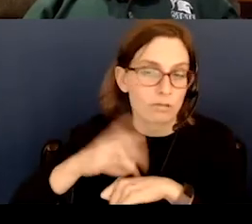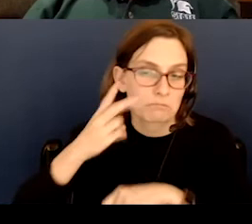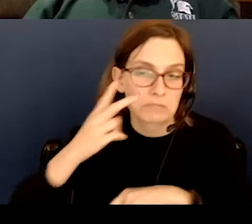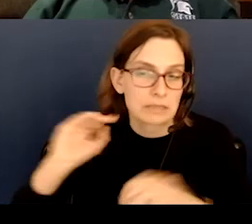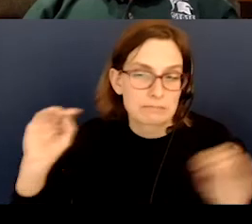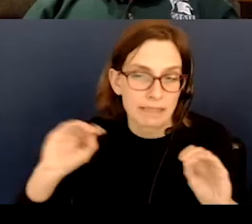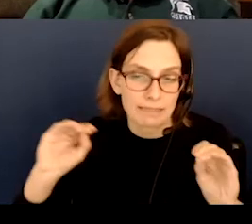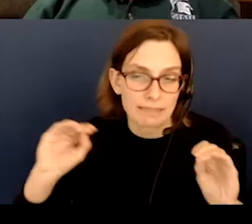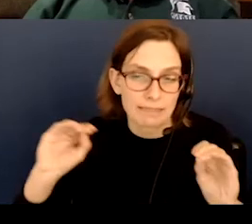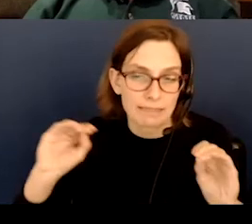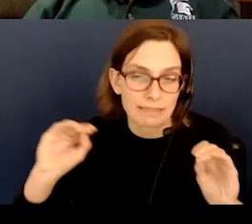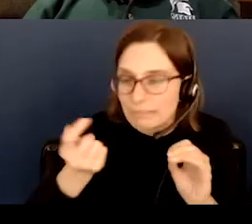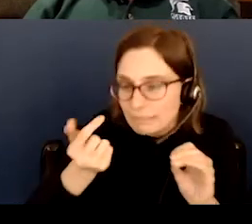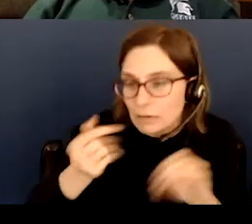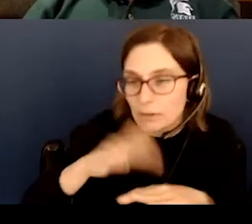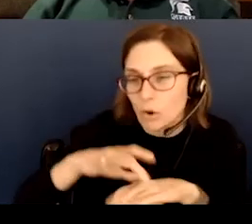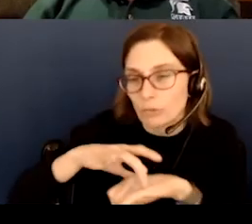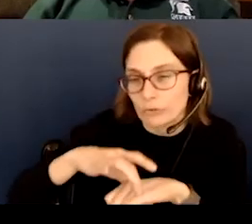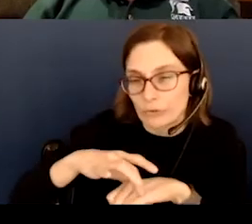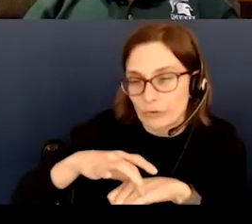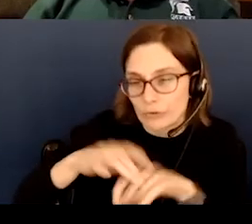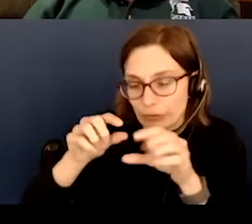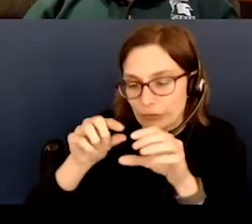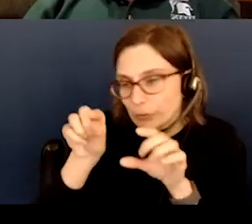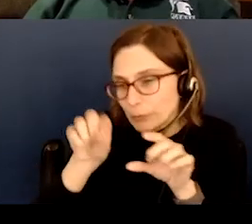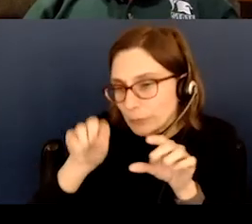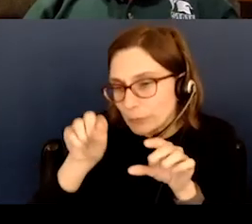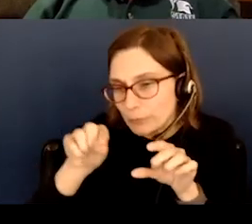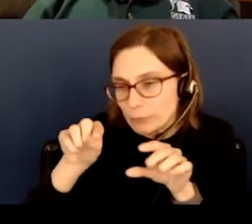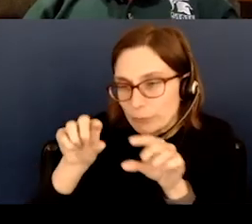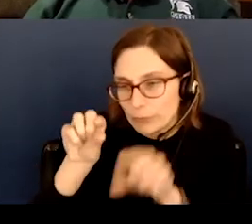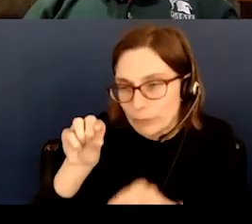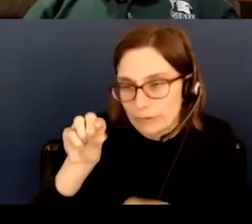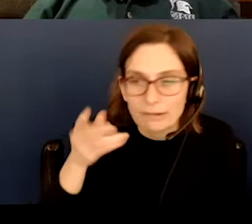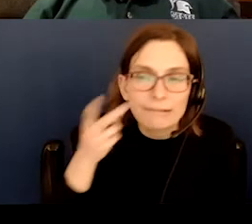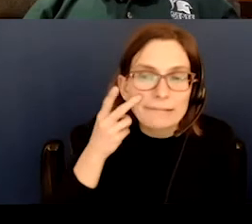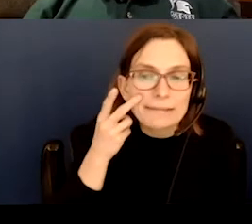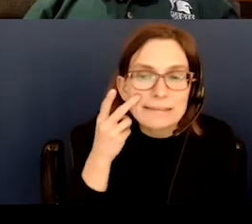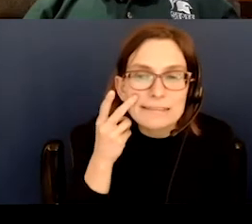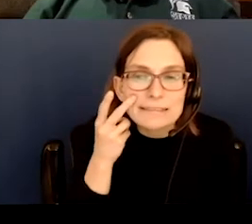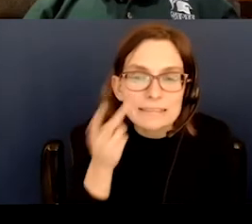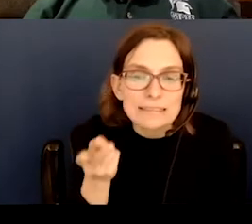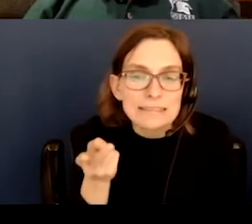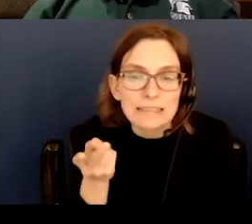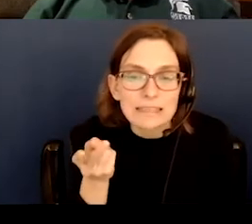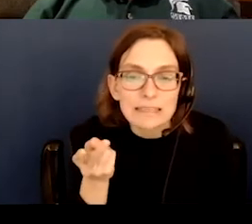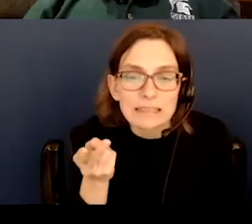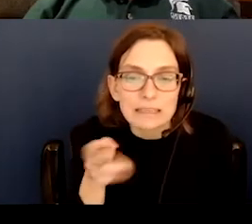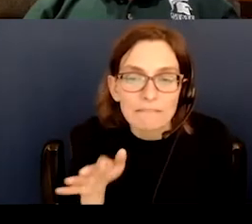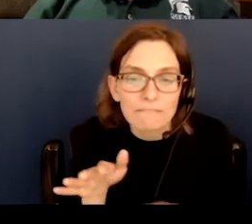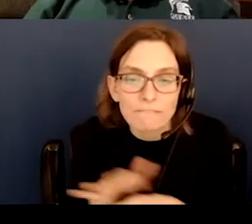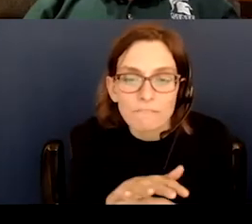A small part of the earth right here, this tiny narrow cone sees a fully